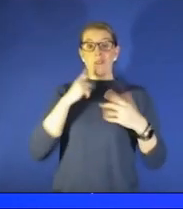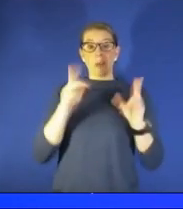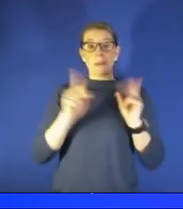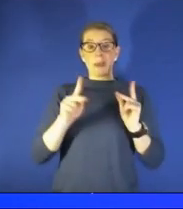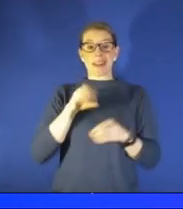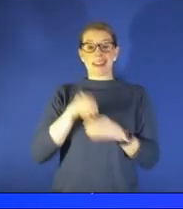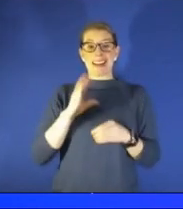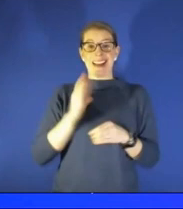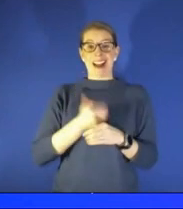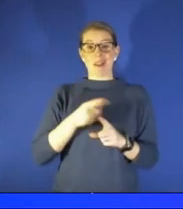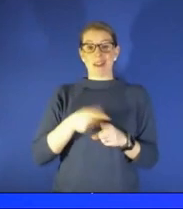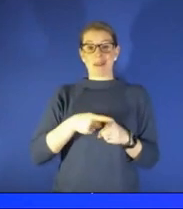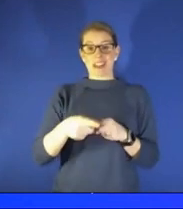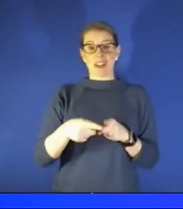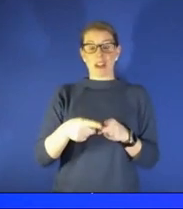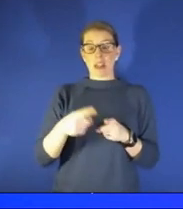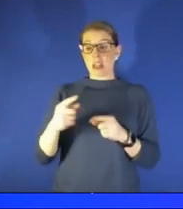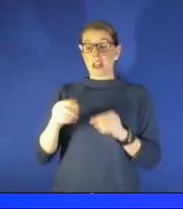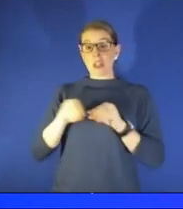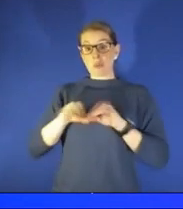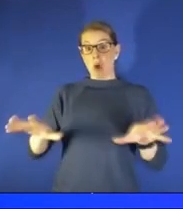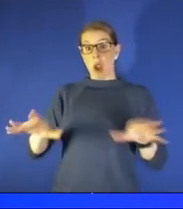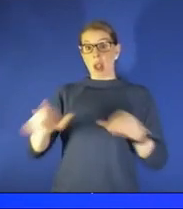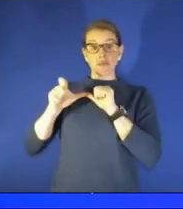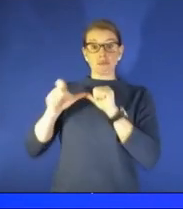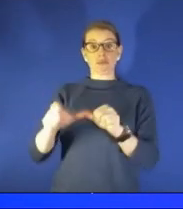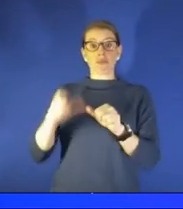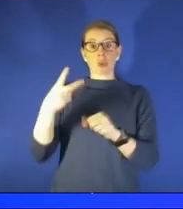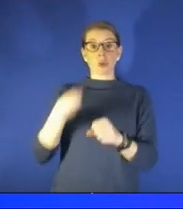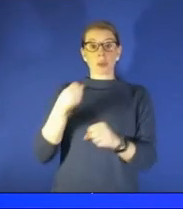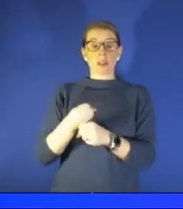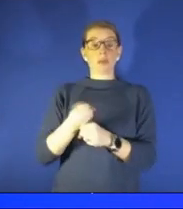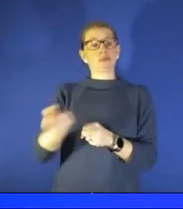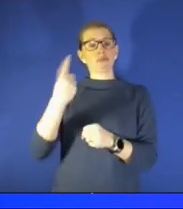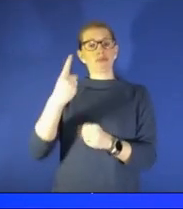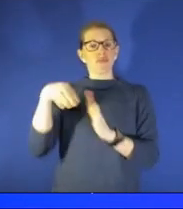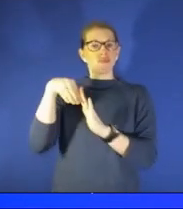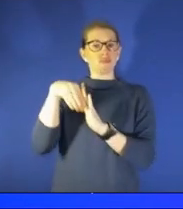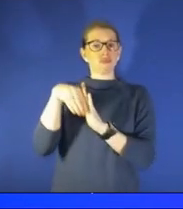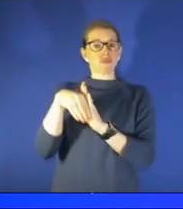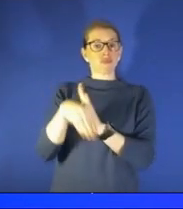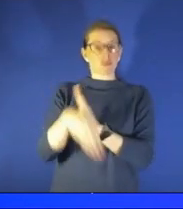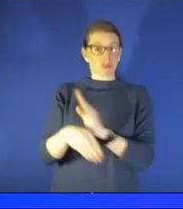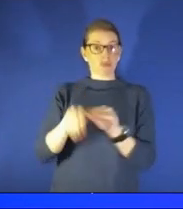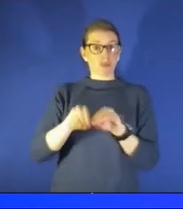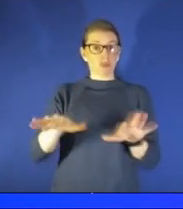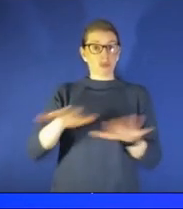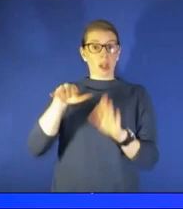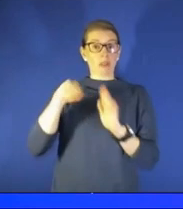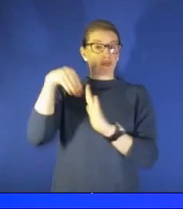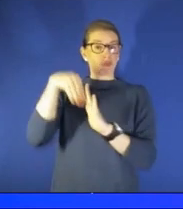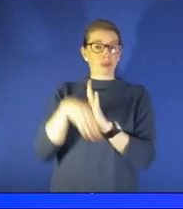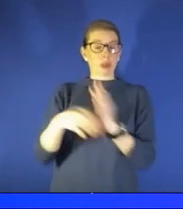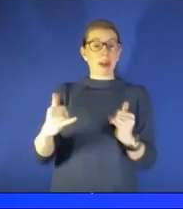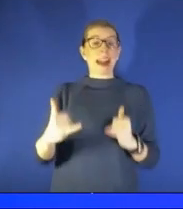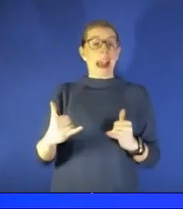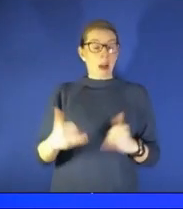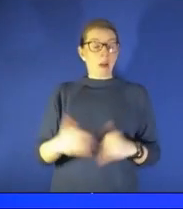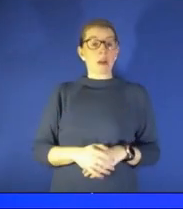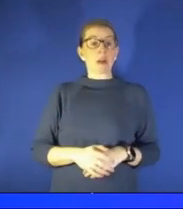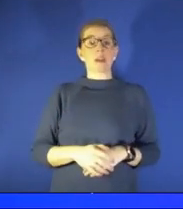last two years and although we're trending down currently you know we're still trying to ensure that we can get